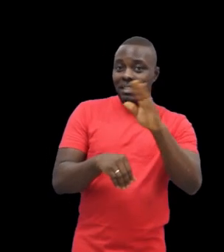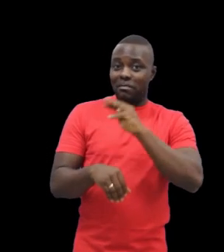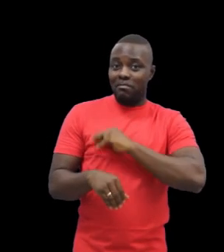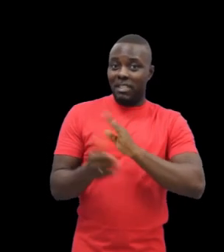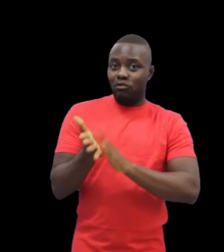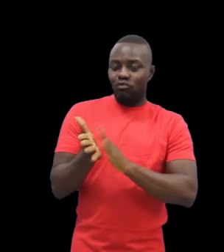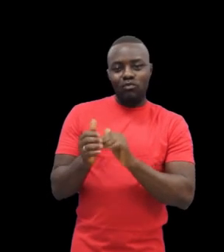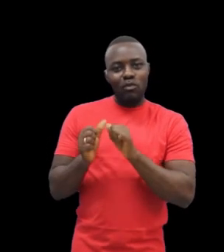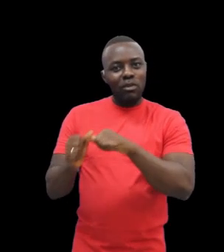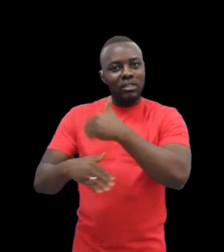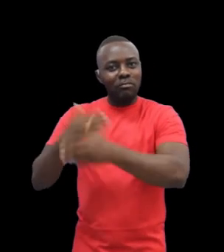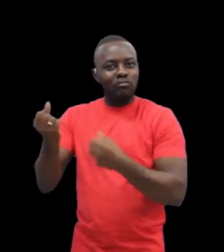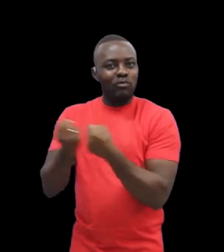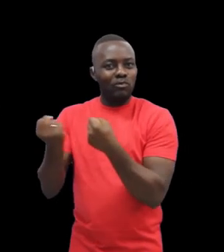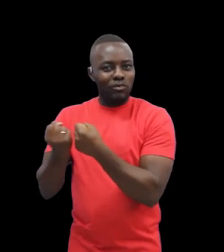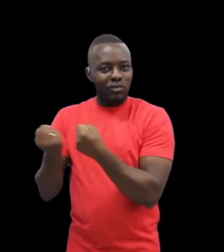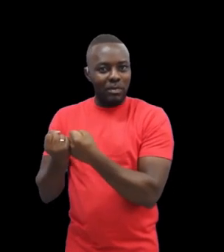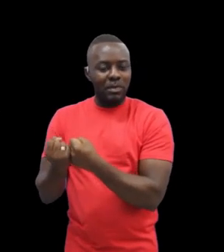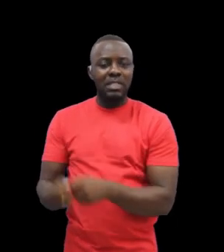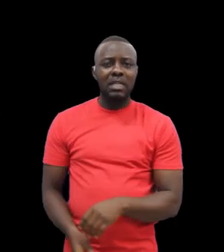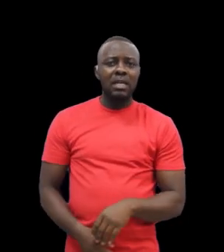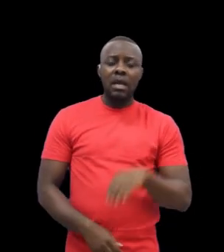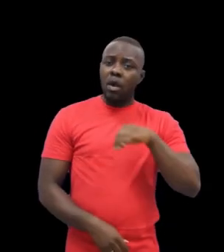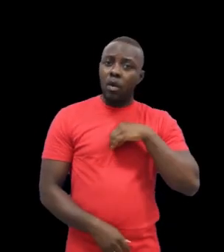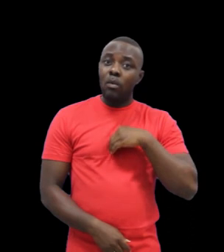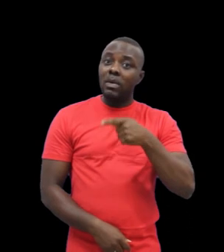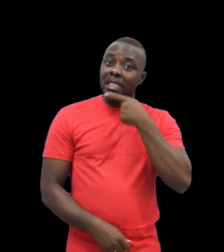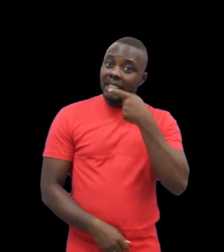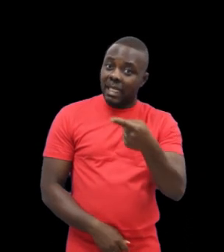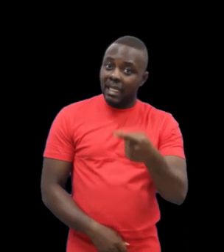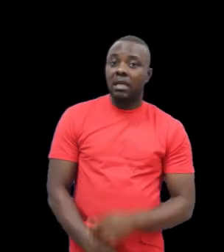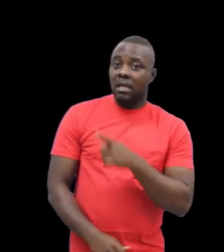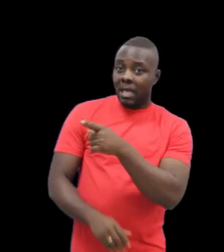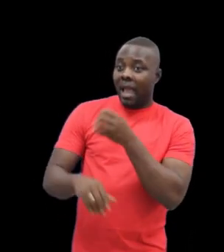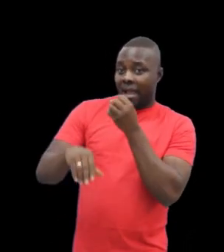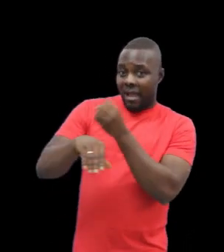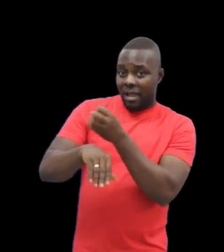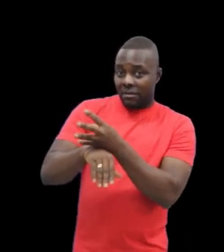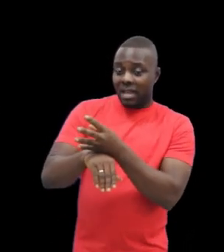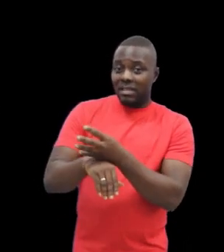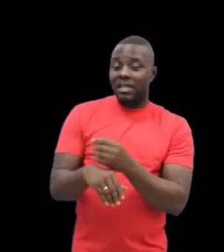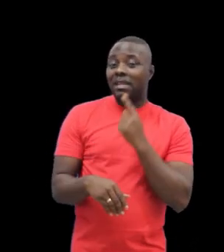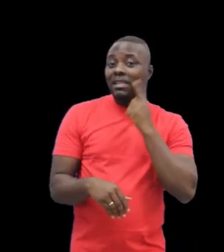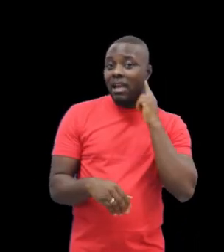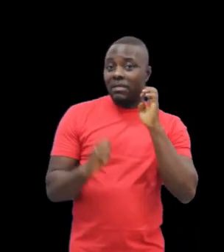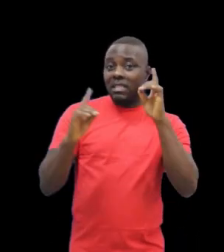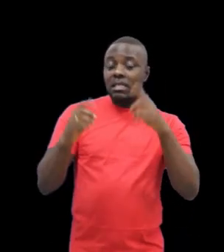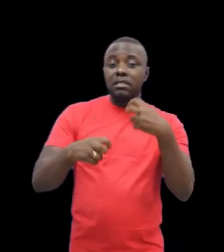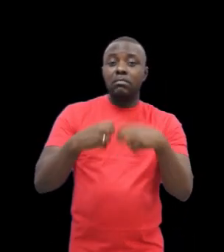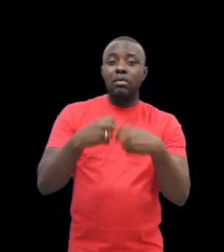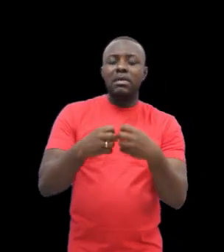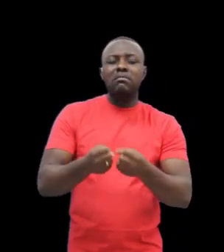Deaf during its first tender years. Dr. Oklu advises us that, The problems of educating and training the deaf in Ghana,